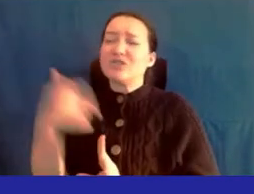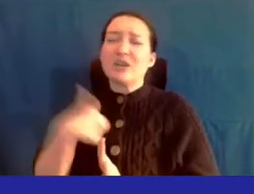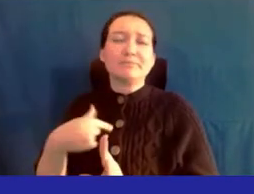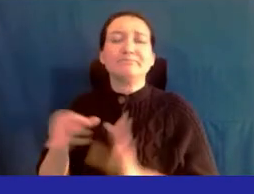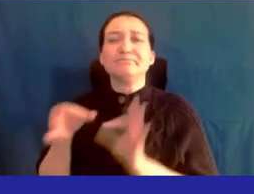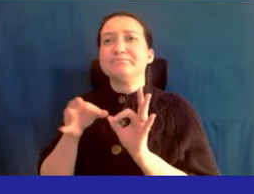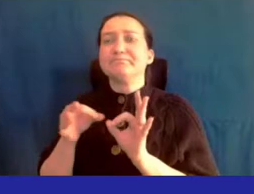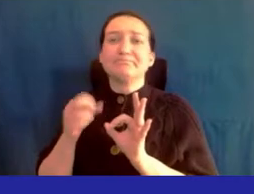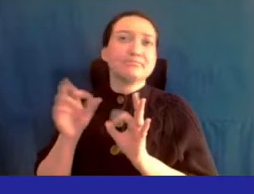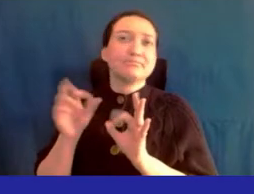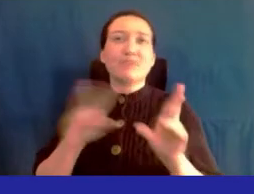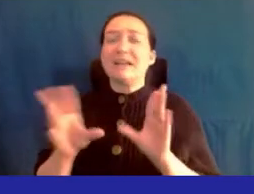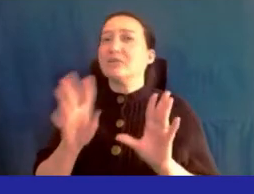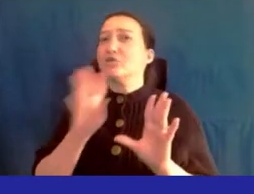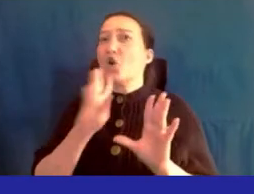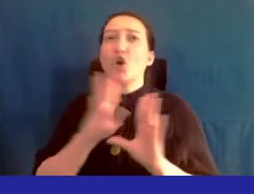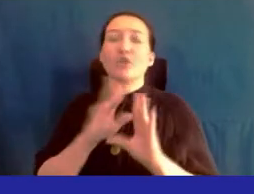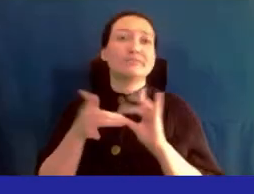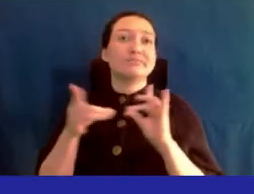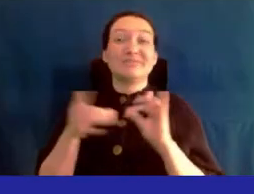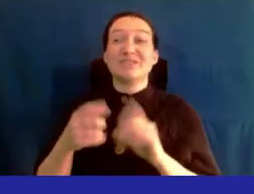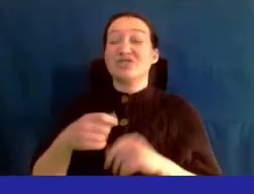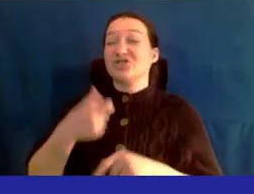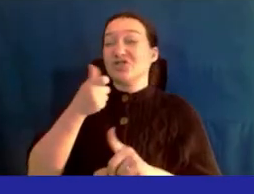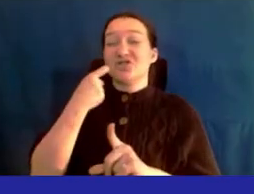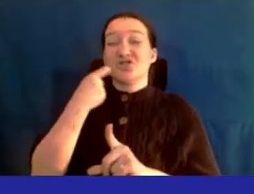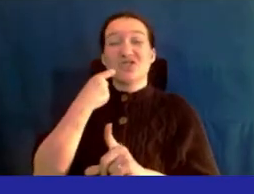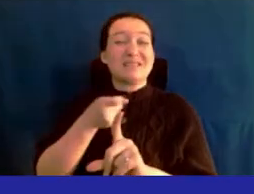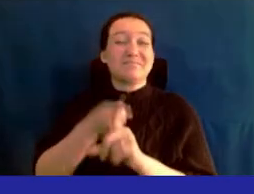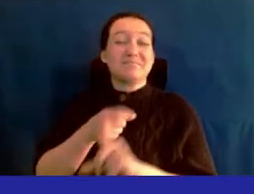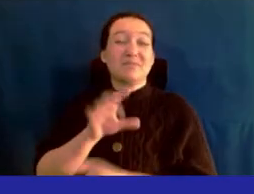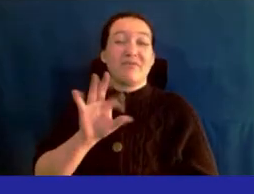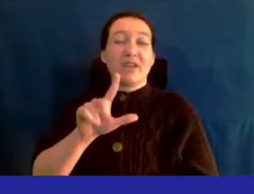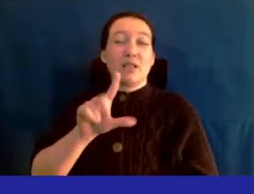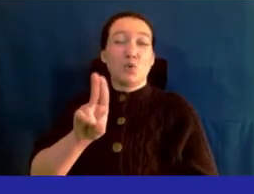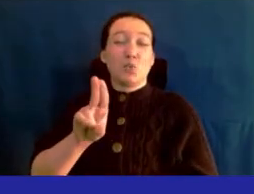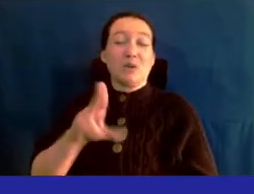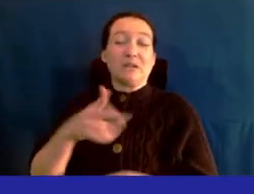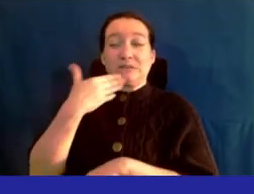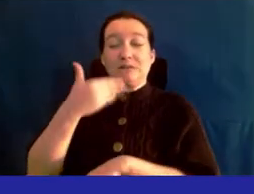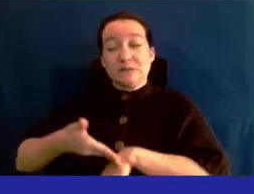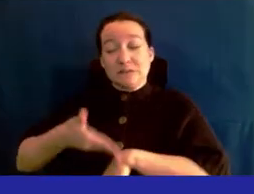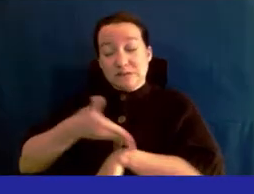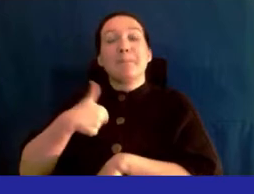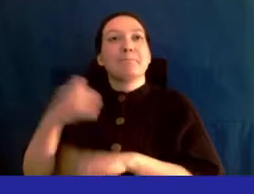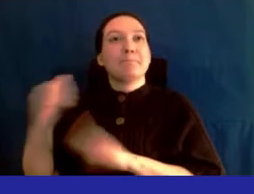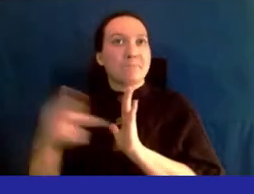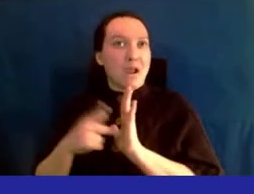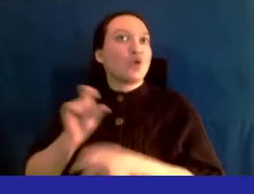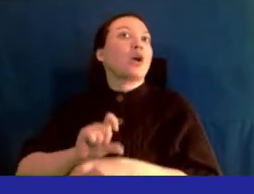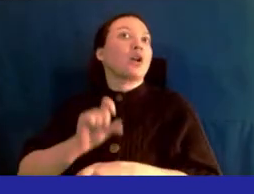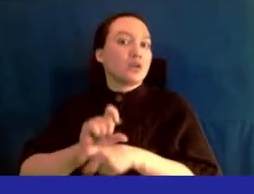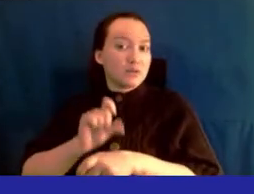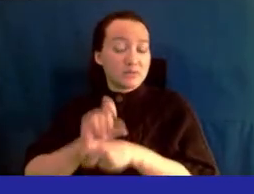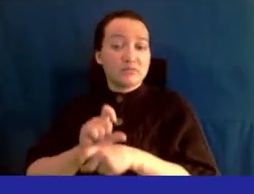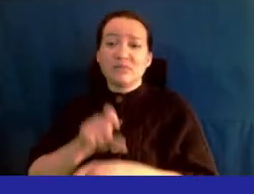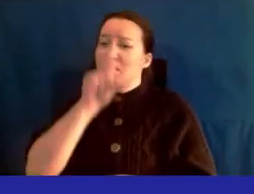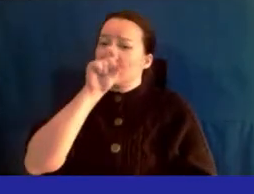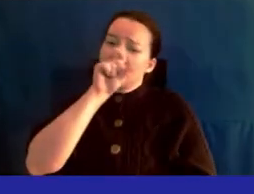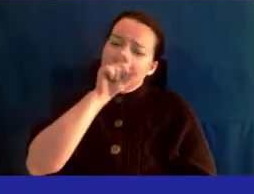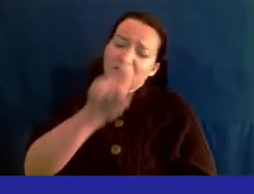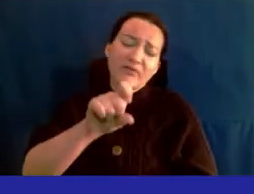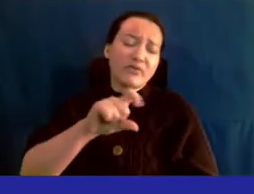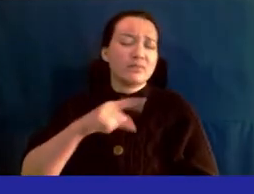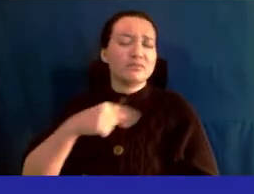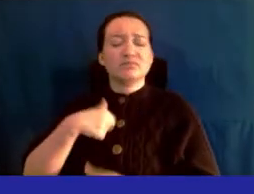really ready to talk. I've just gotten over the flu, so just getting a little bit better. But I'm back at work, where I love doing